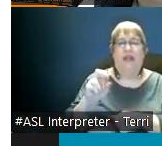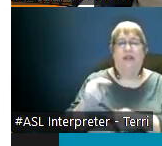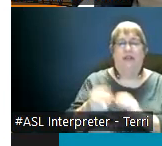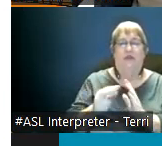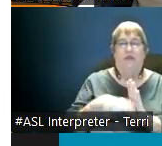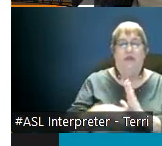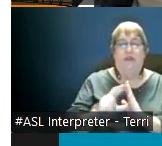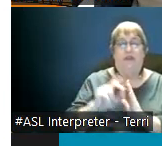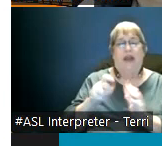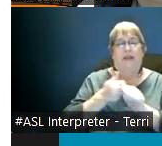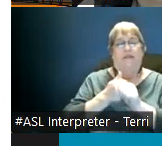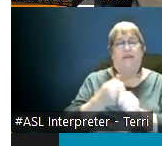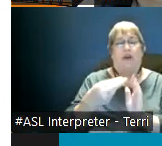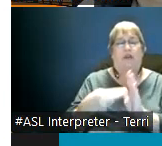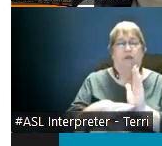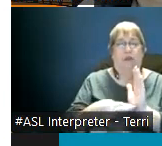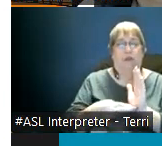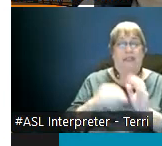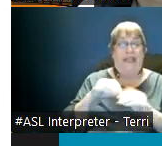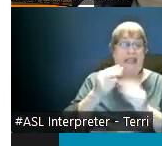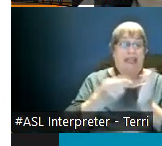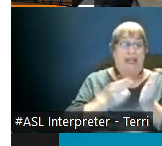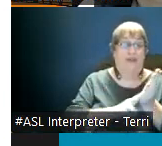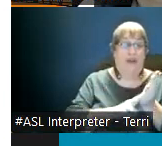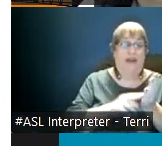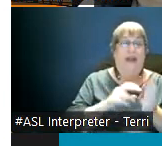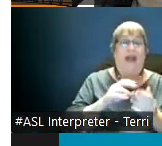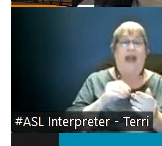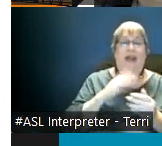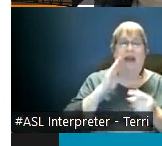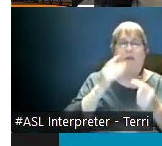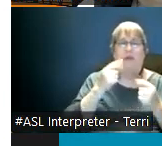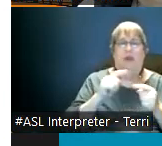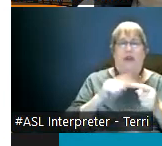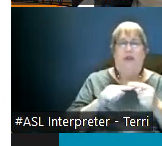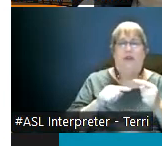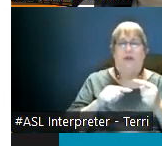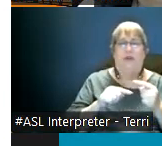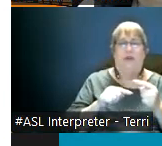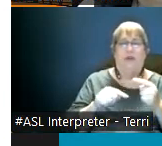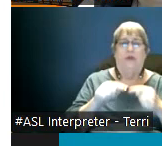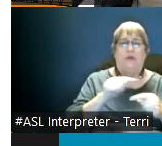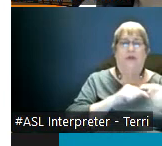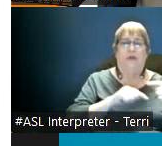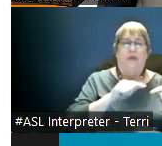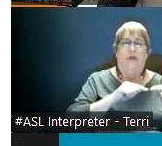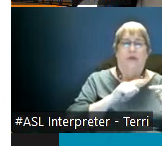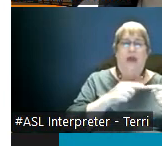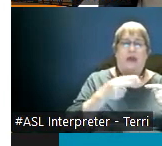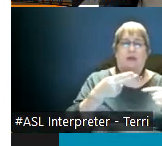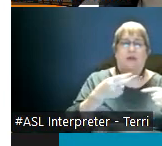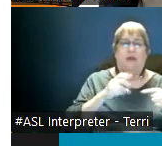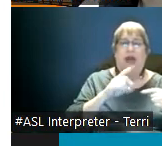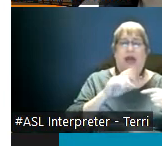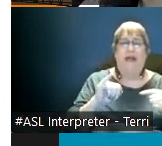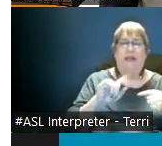and i think that there are a few things that are important to note here um and i'm going to try to scroll back to uh heike's question as well a little